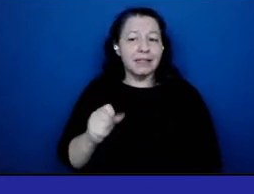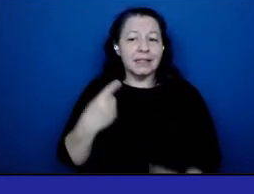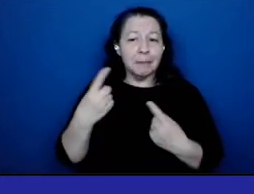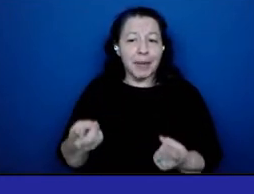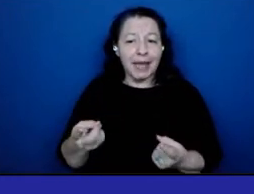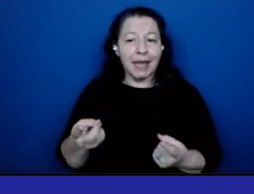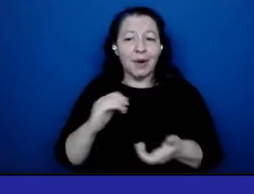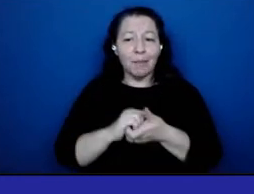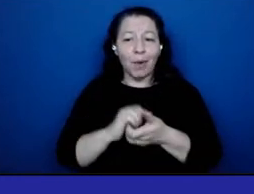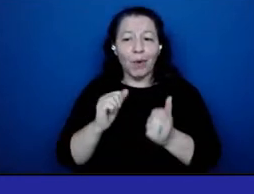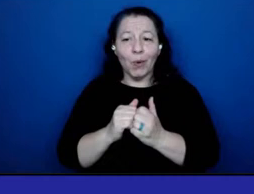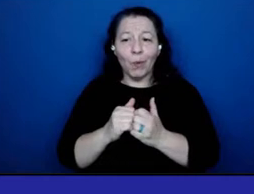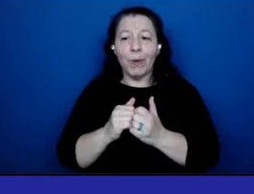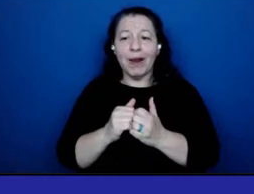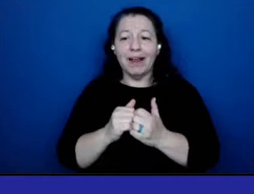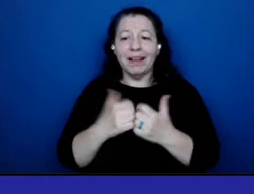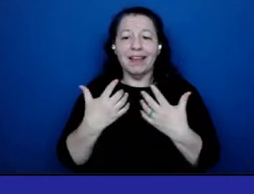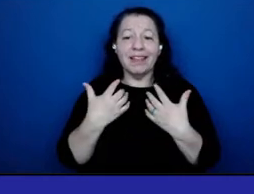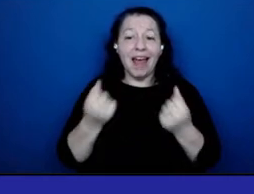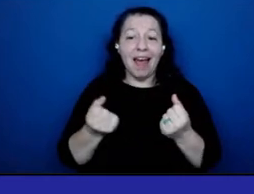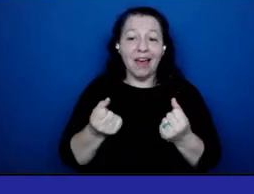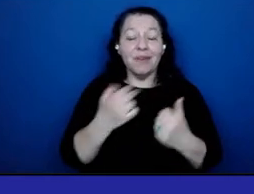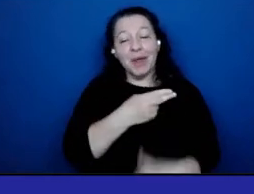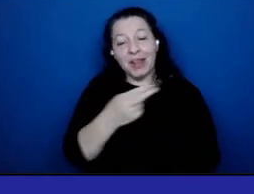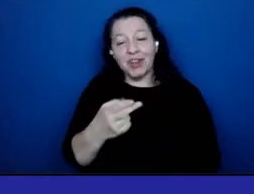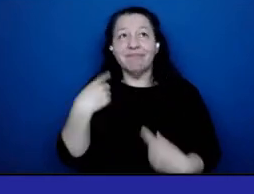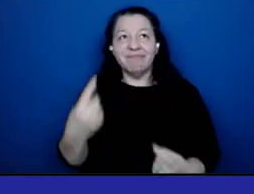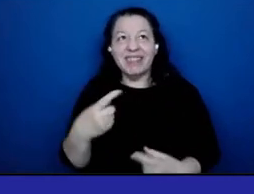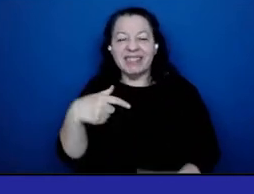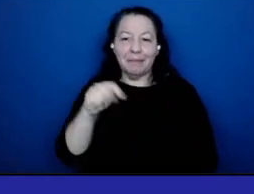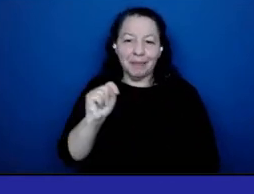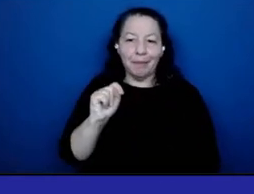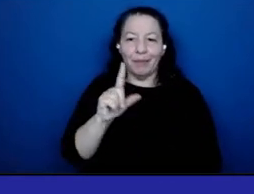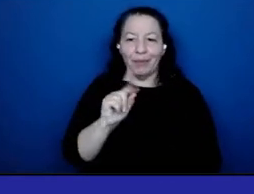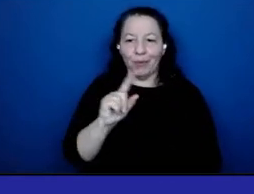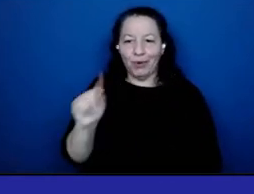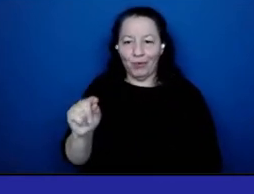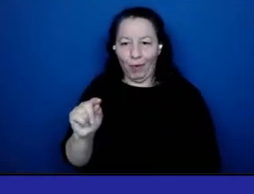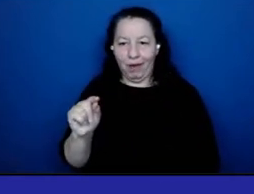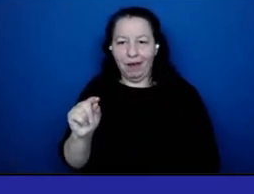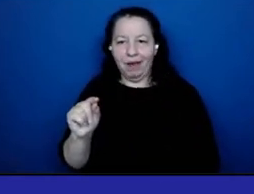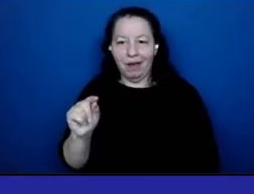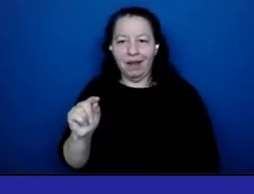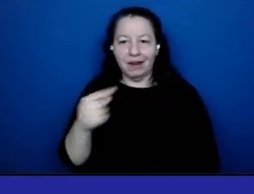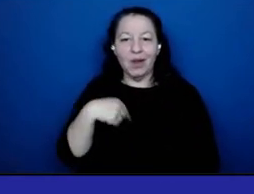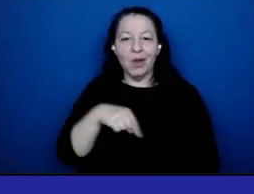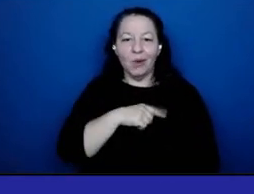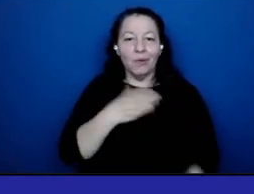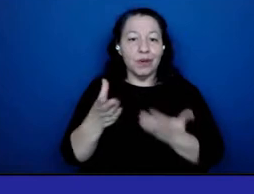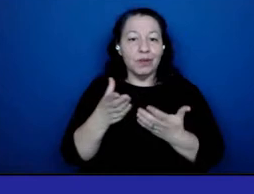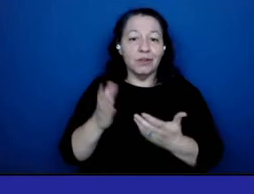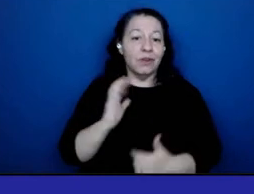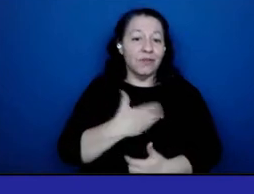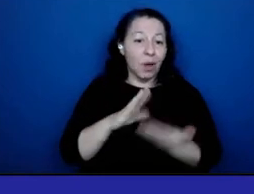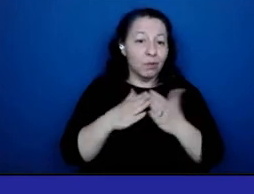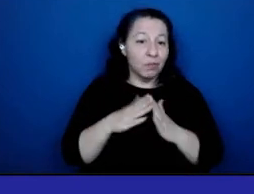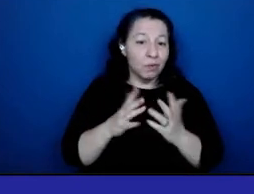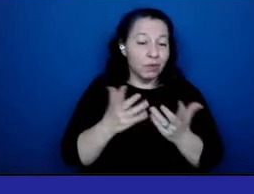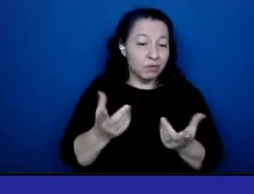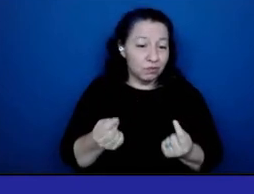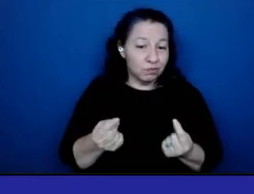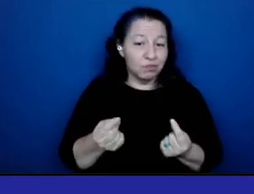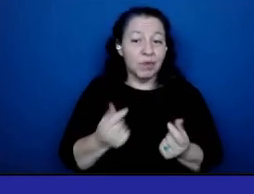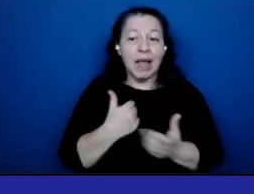September of 2020. So we serve our communities by helping the